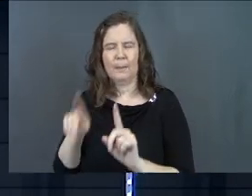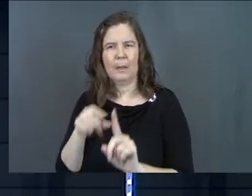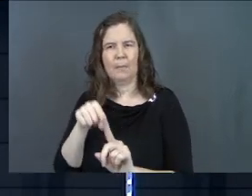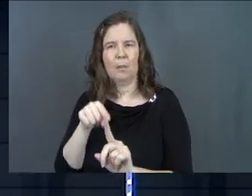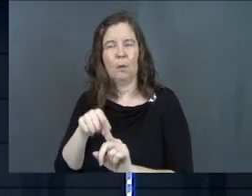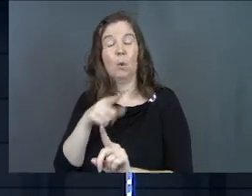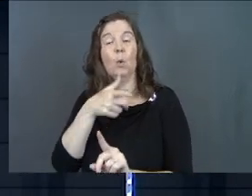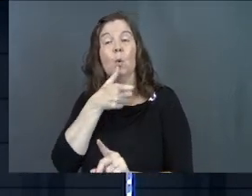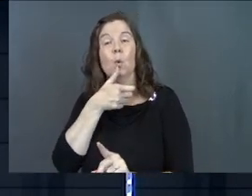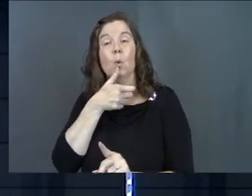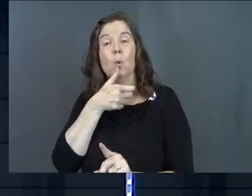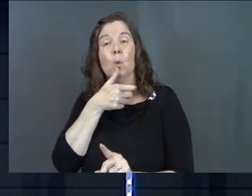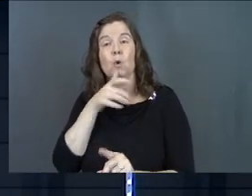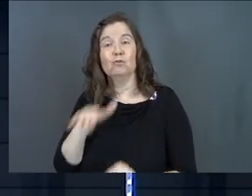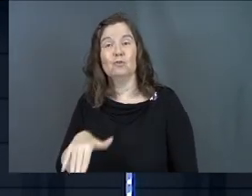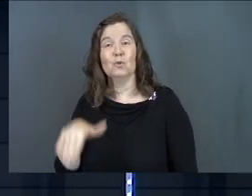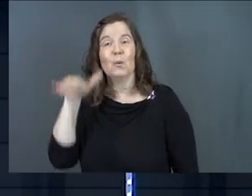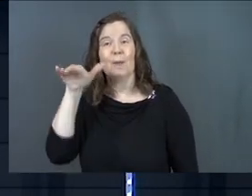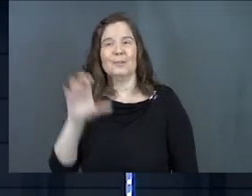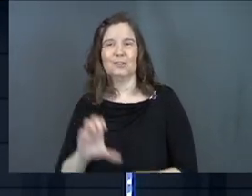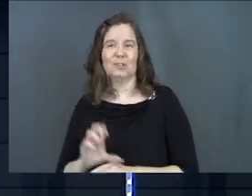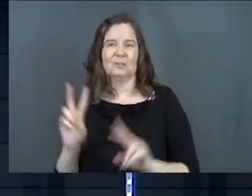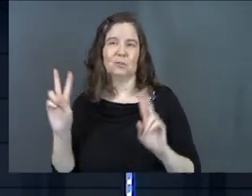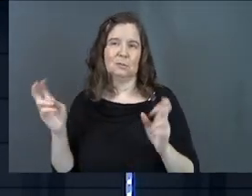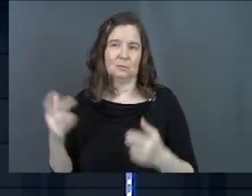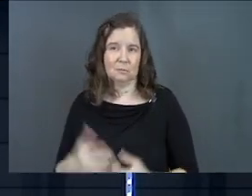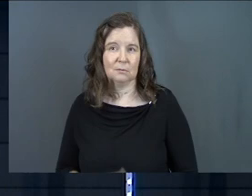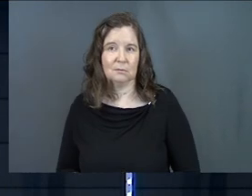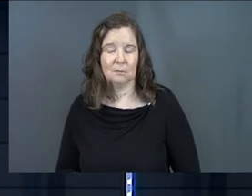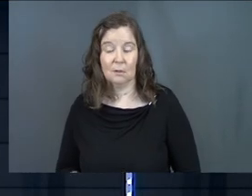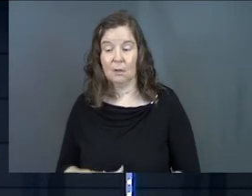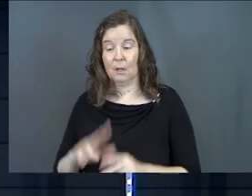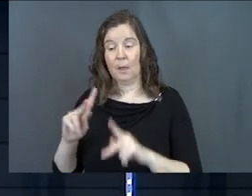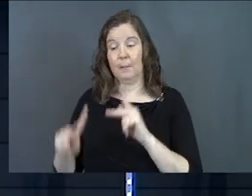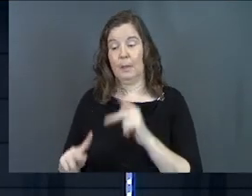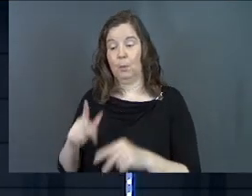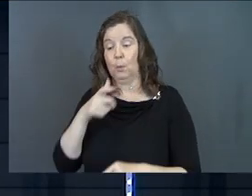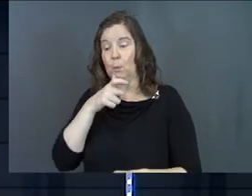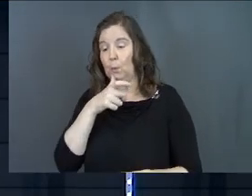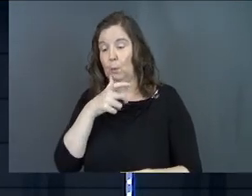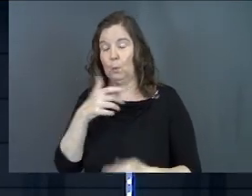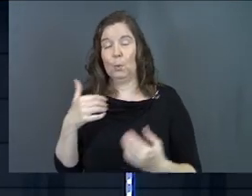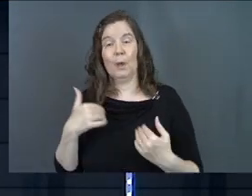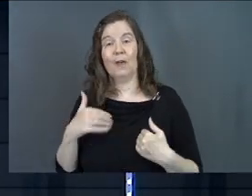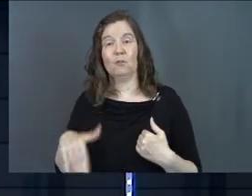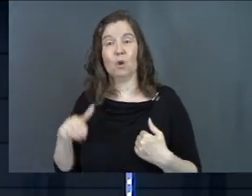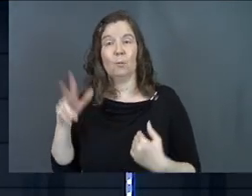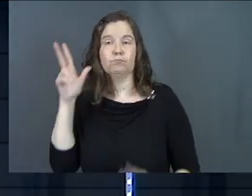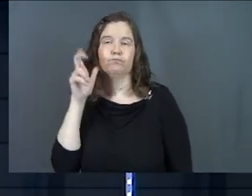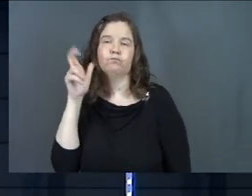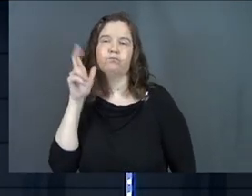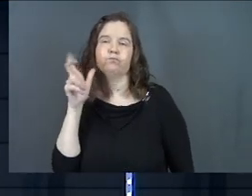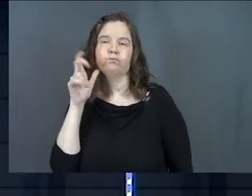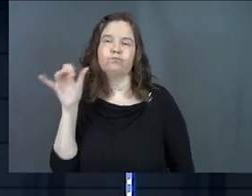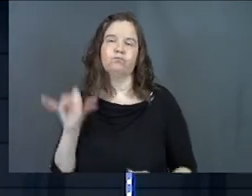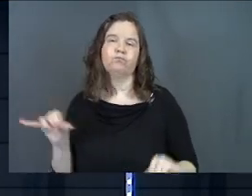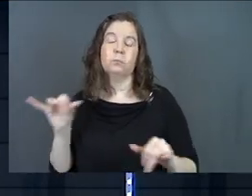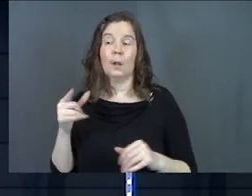people? These are the people who grew up in church. These are the people who have grown up listening.